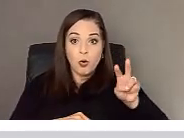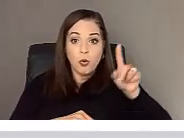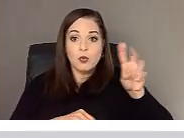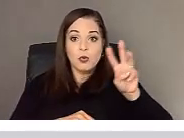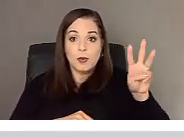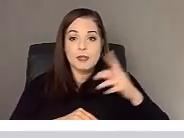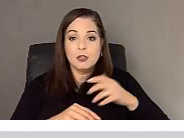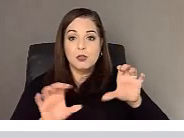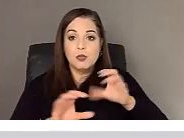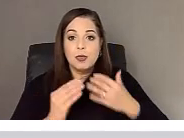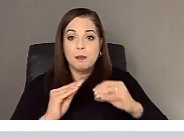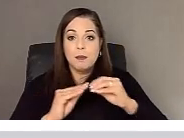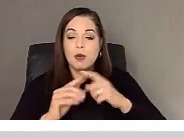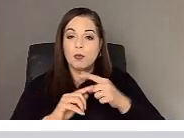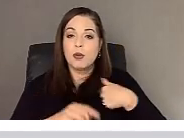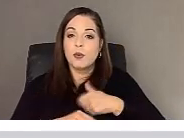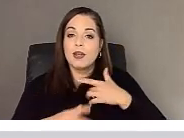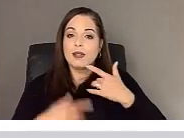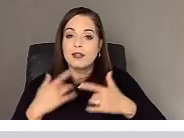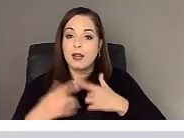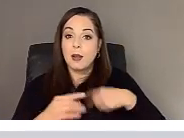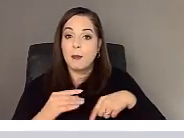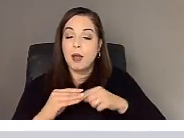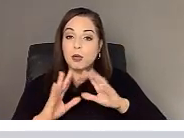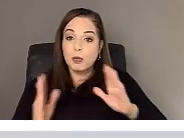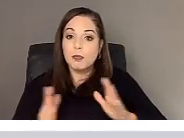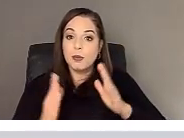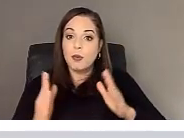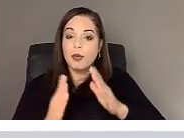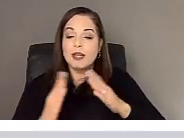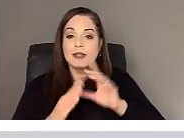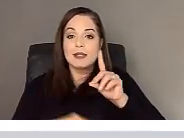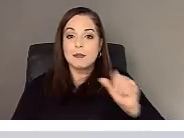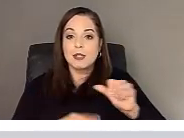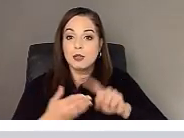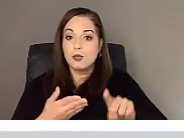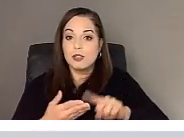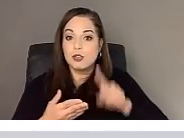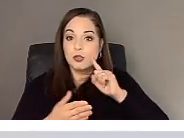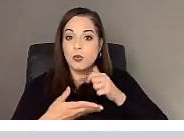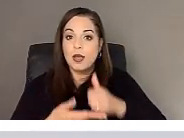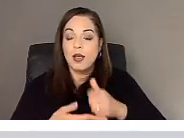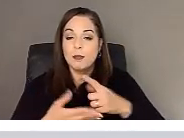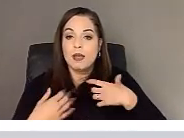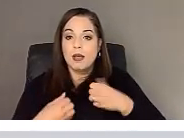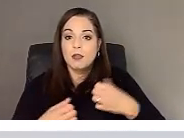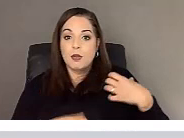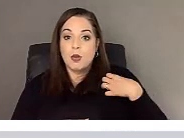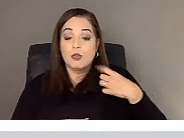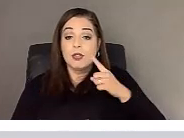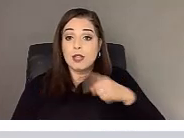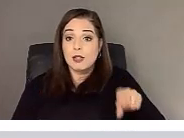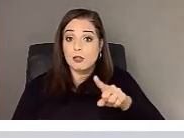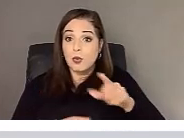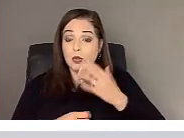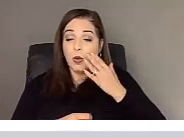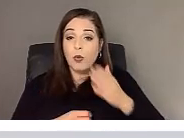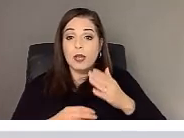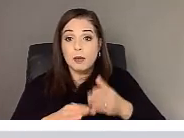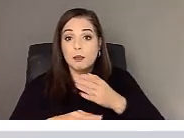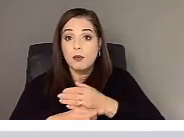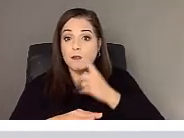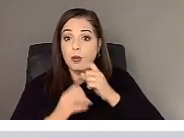And we were excited about promoting disability research to health coaches. As you're likely aware, improving health outcomes for people with